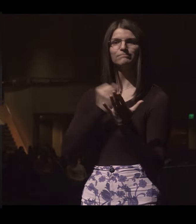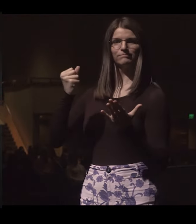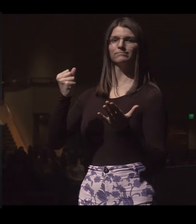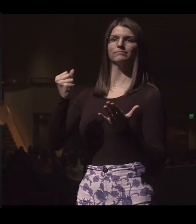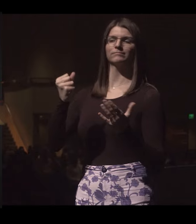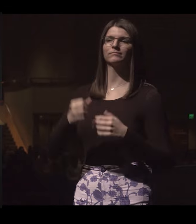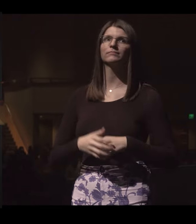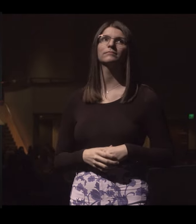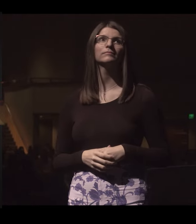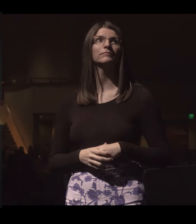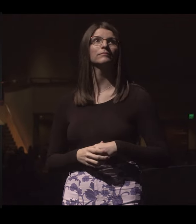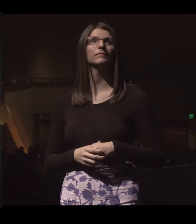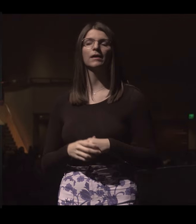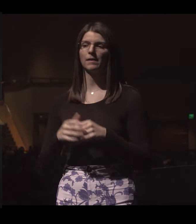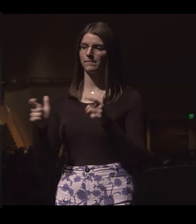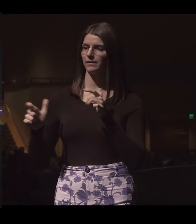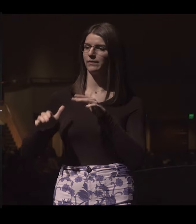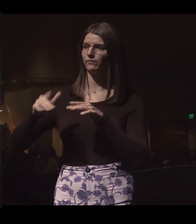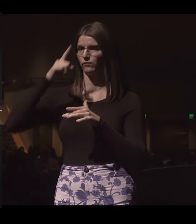the taking.